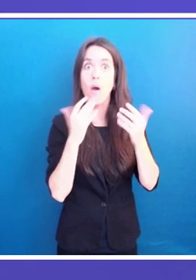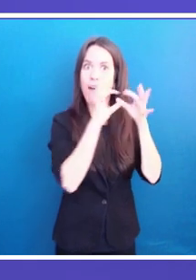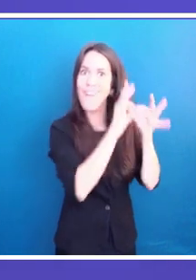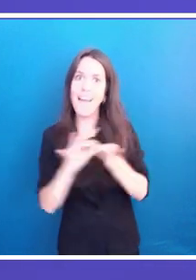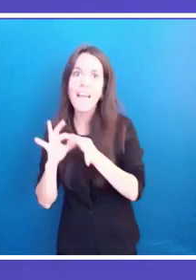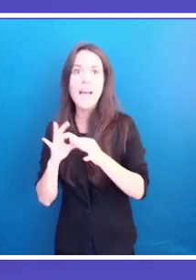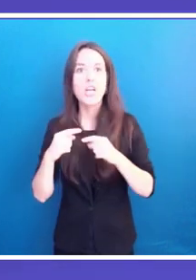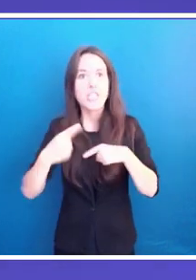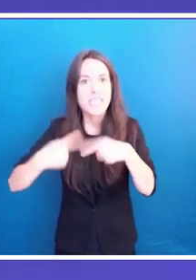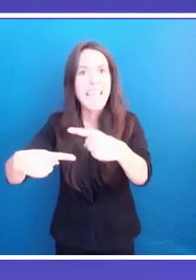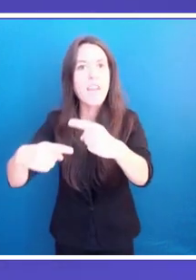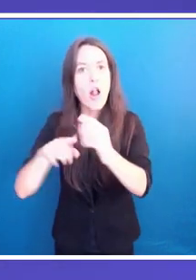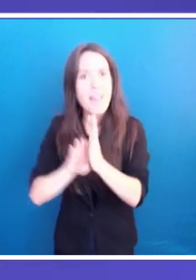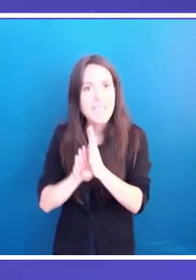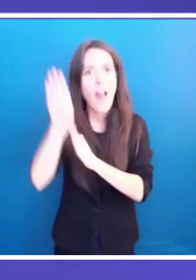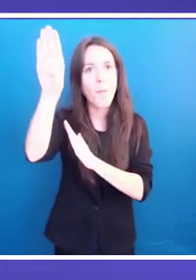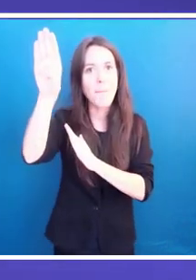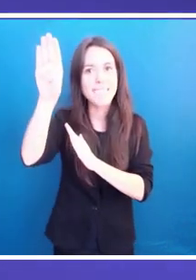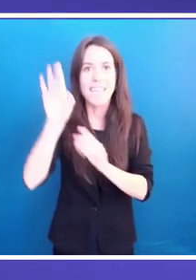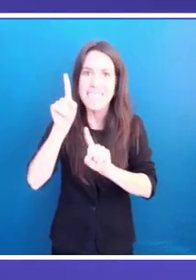sustainable development in cities and regions?